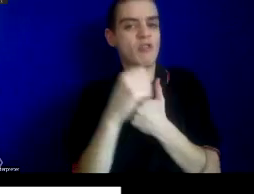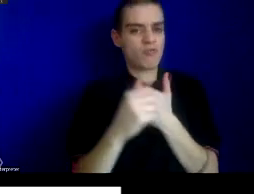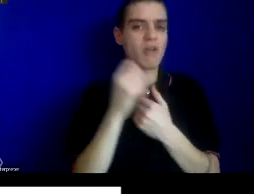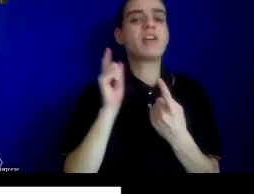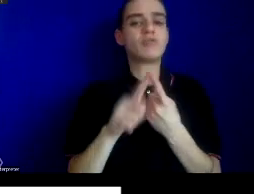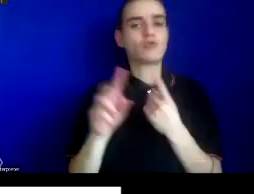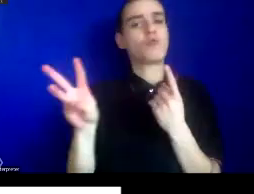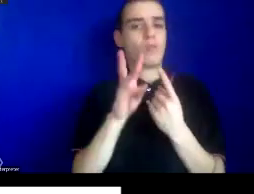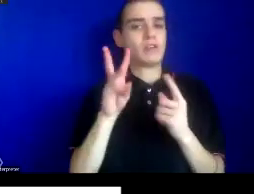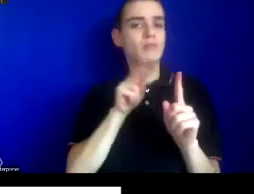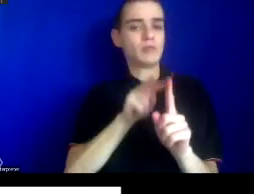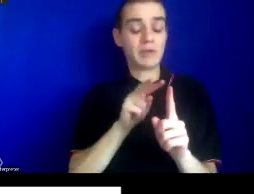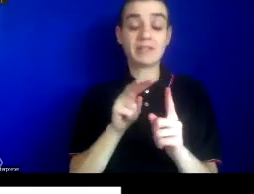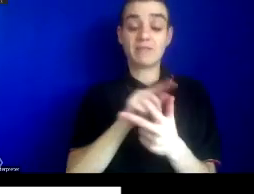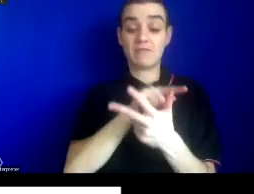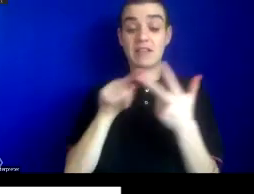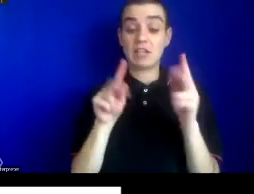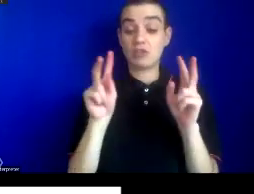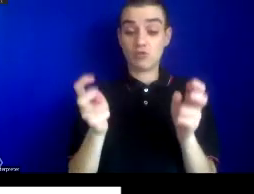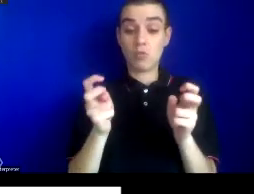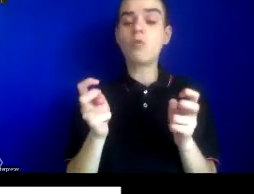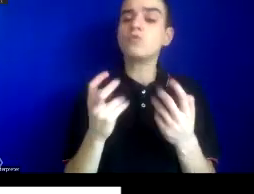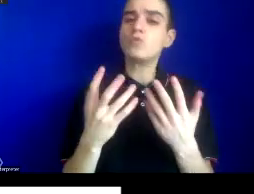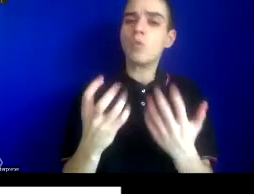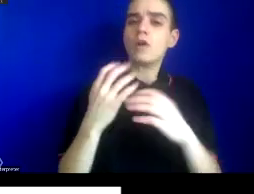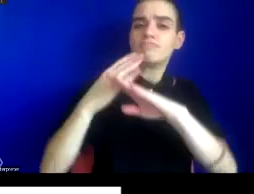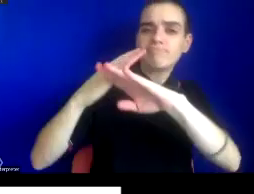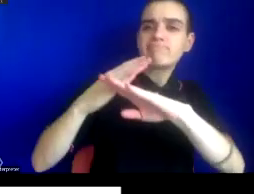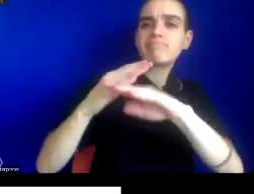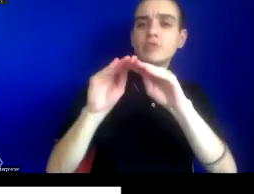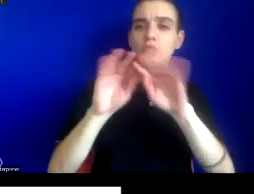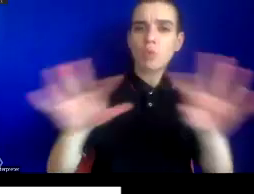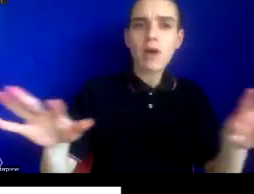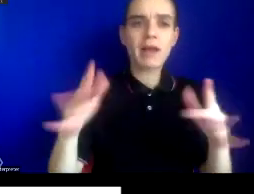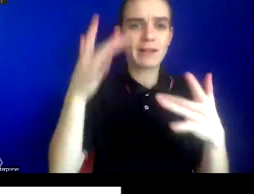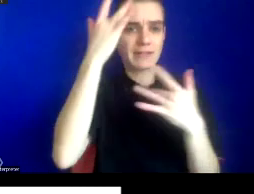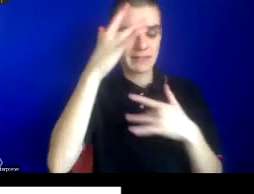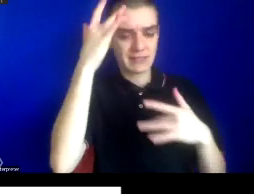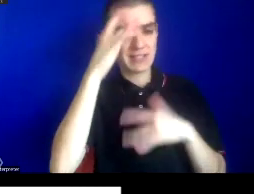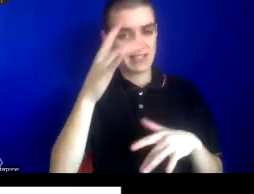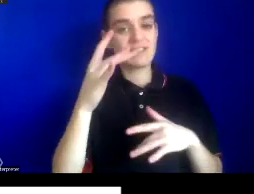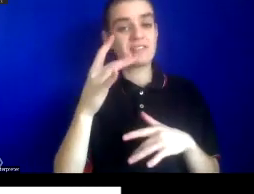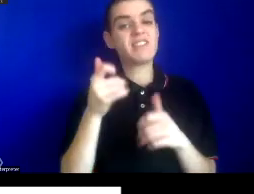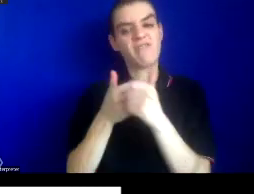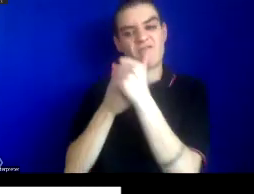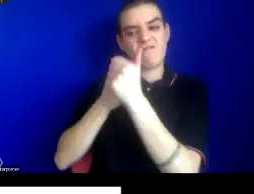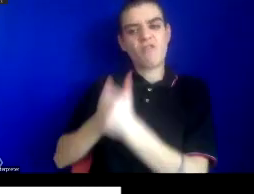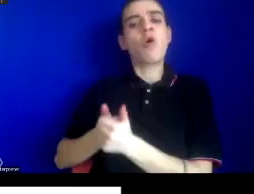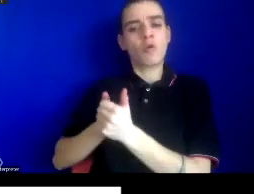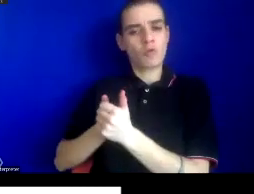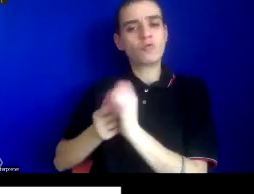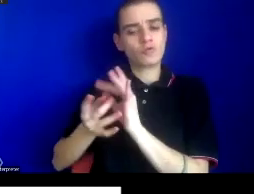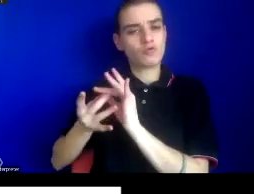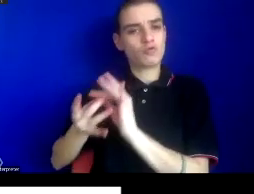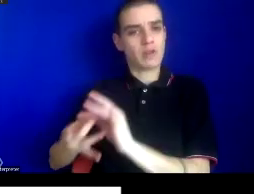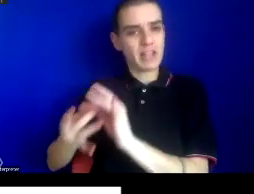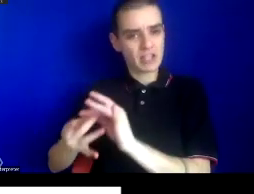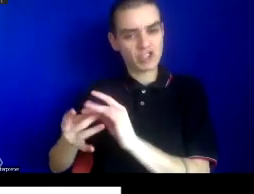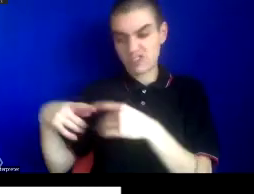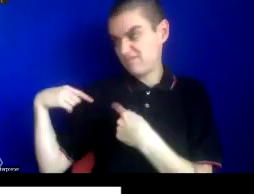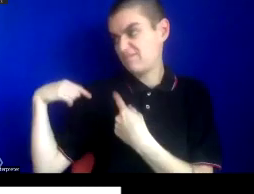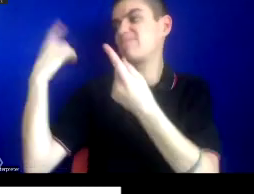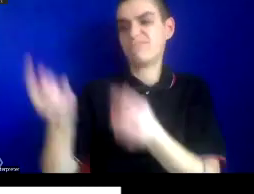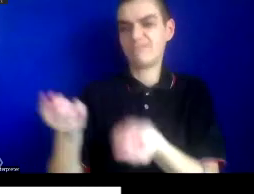Each of these quotes seek to prevent the spread of disease in a manner consistent with keeping particular forms of relation as they have always been.